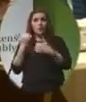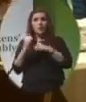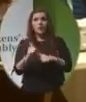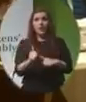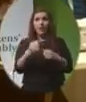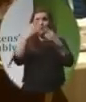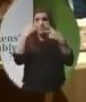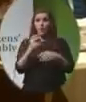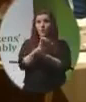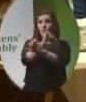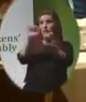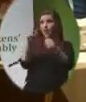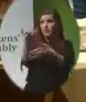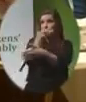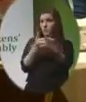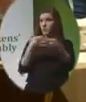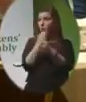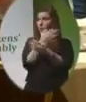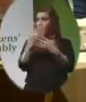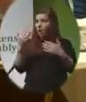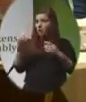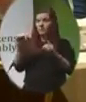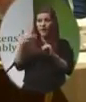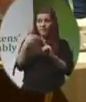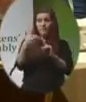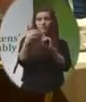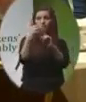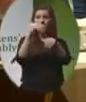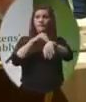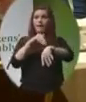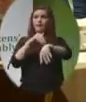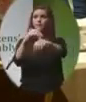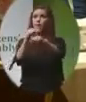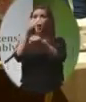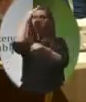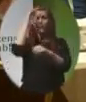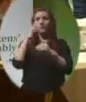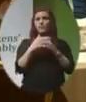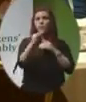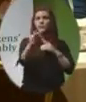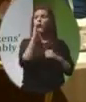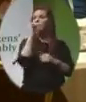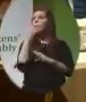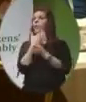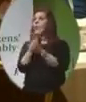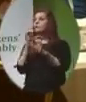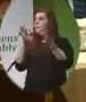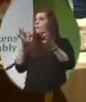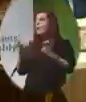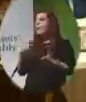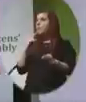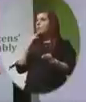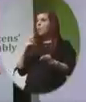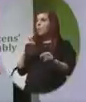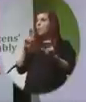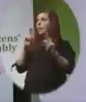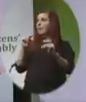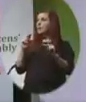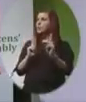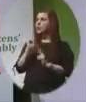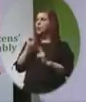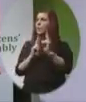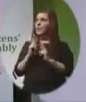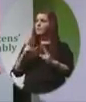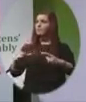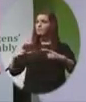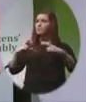implications for Ireland for generations to come. No country is perfect, but we have every reason to be immensely proud of our pro-life